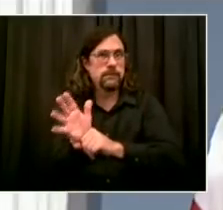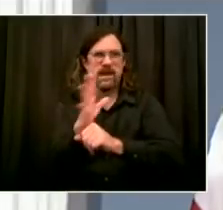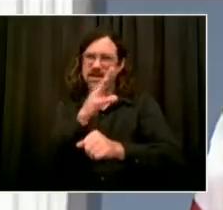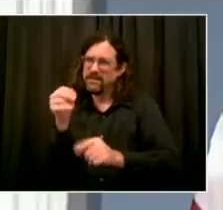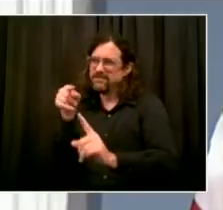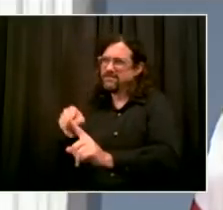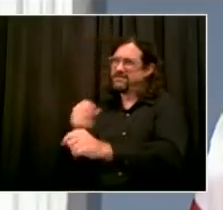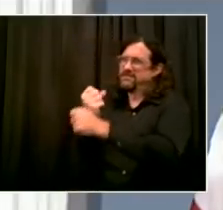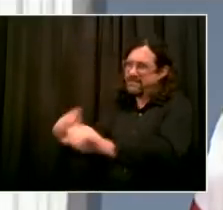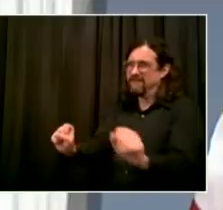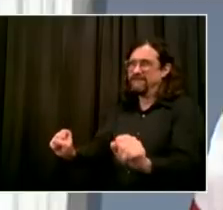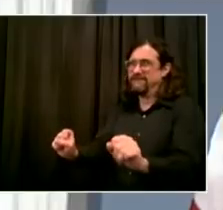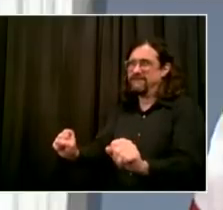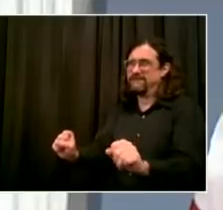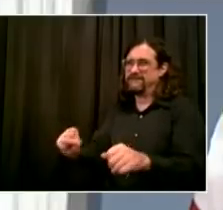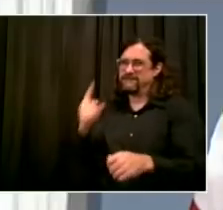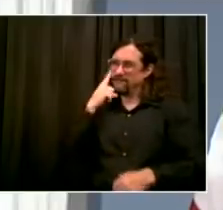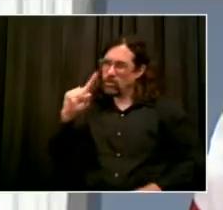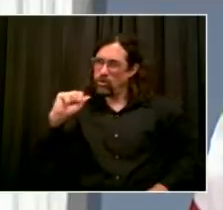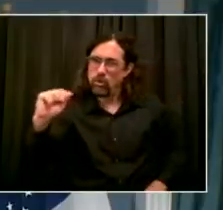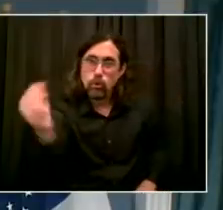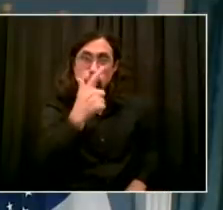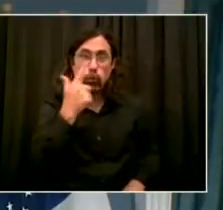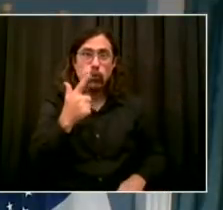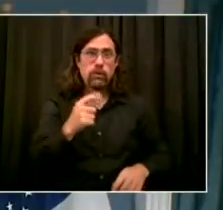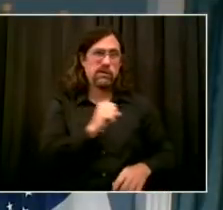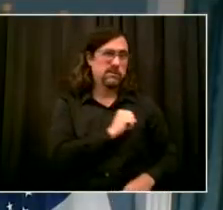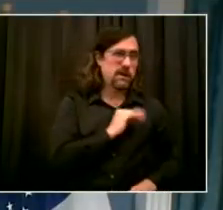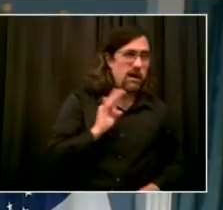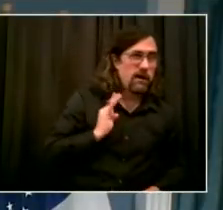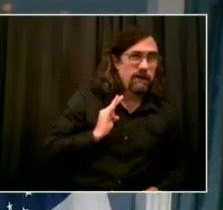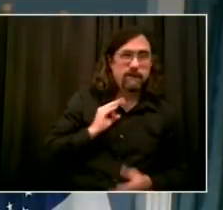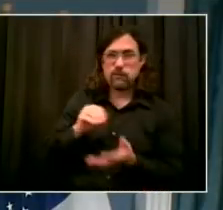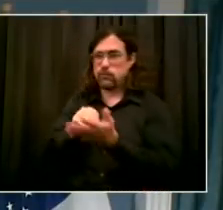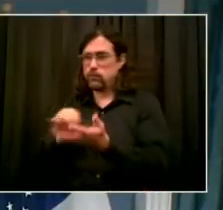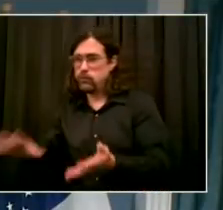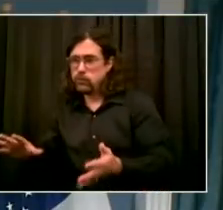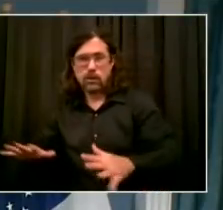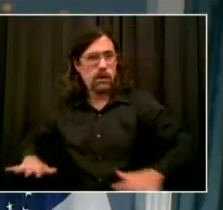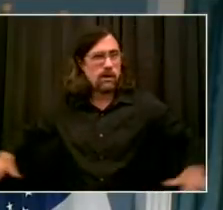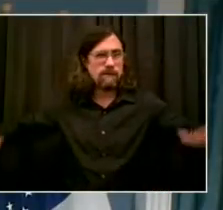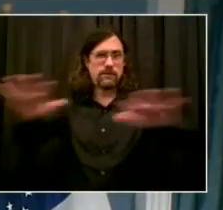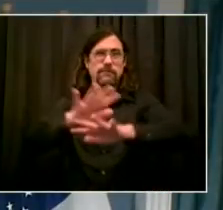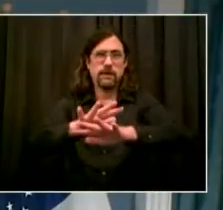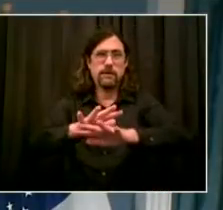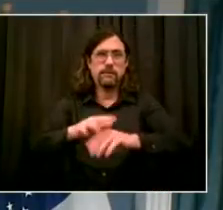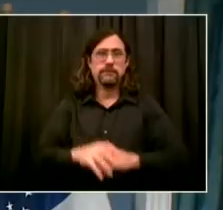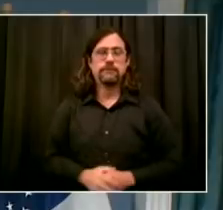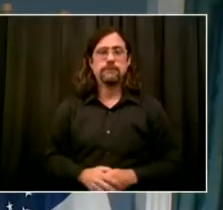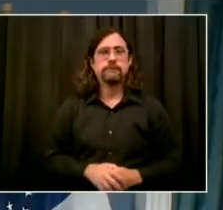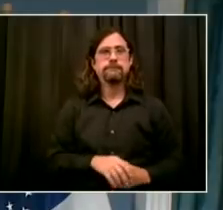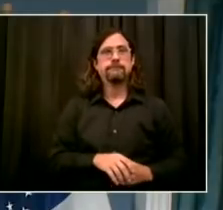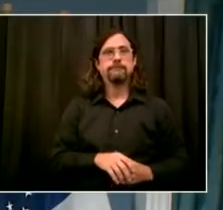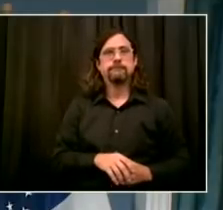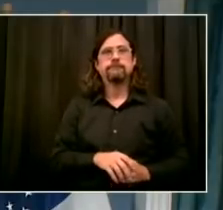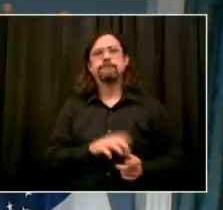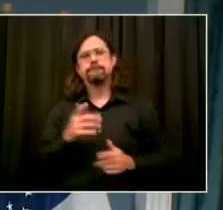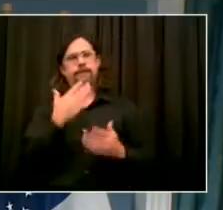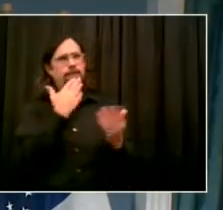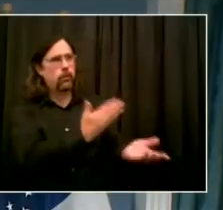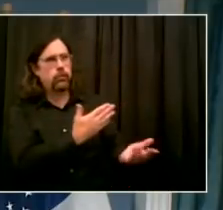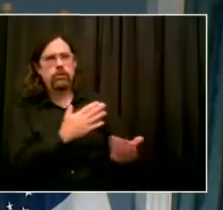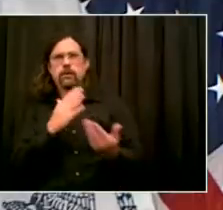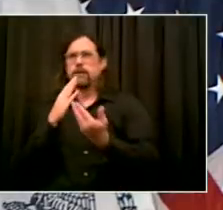and start the school year off right. Thank you, Mr. Mayor. Thank you, Commissioner. Very much appreciate what you and this great team of